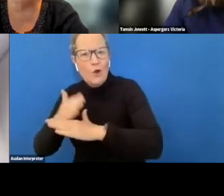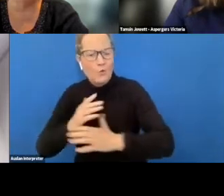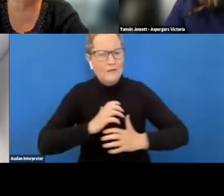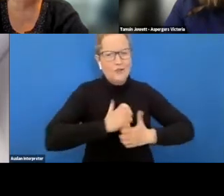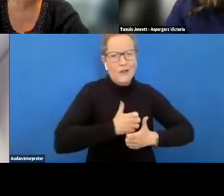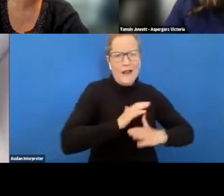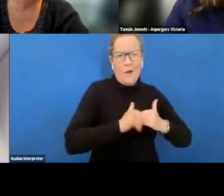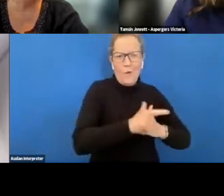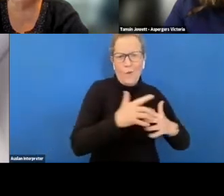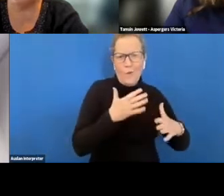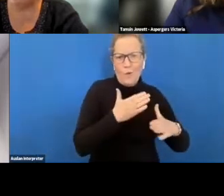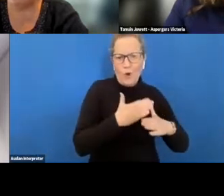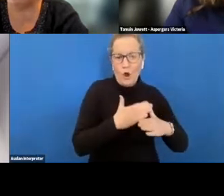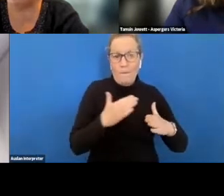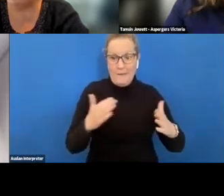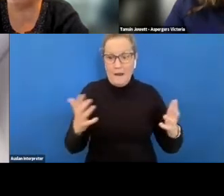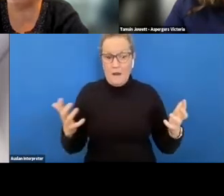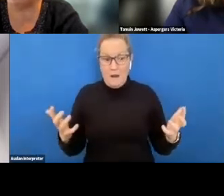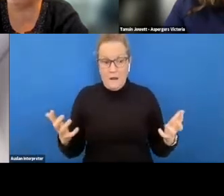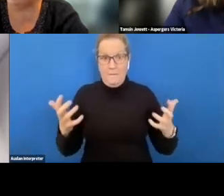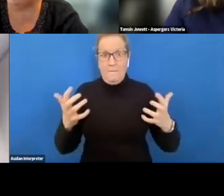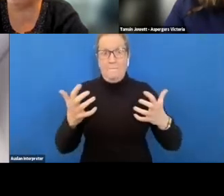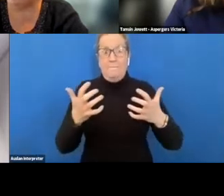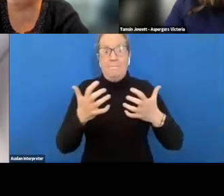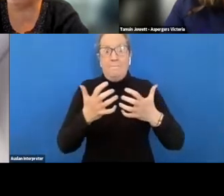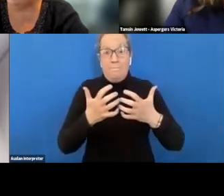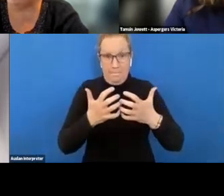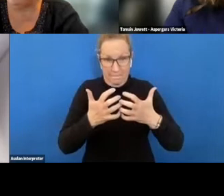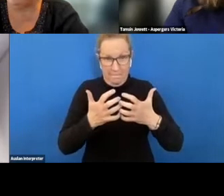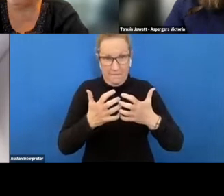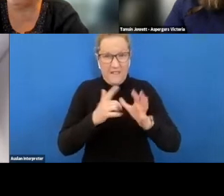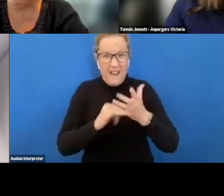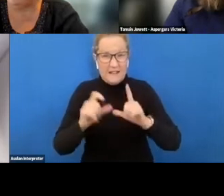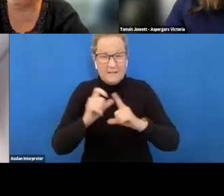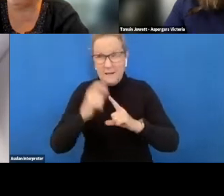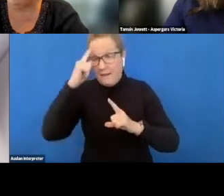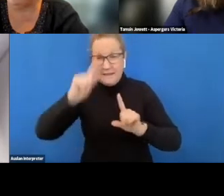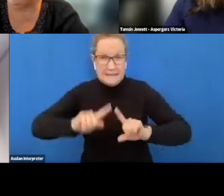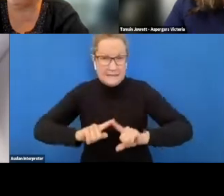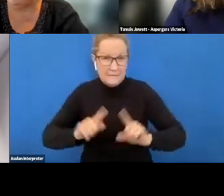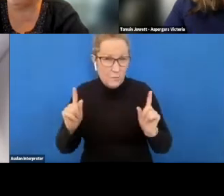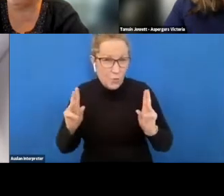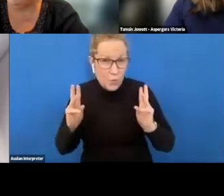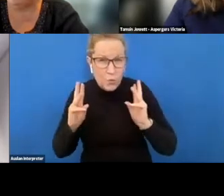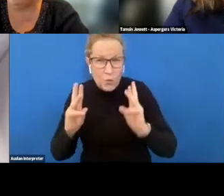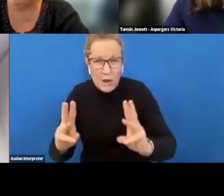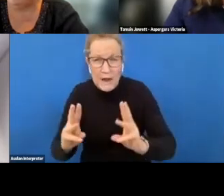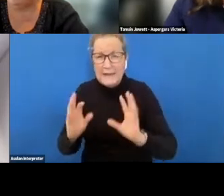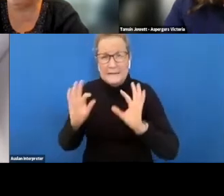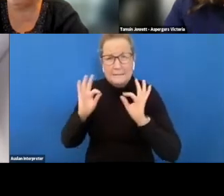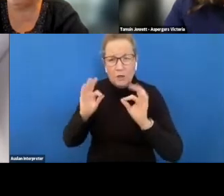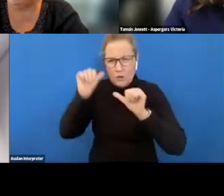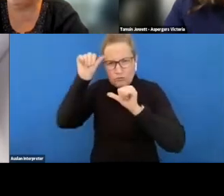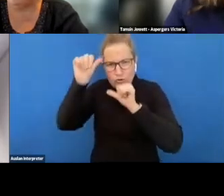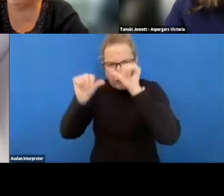abilities in your workplace our autistics just think differently they have a very specialist process based mind